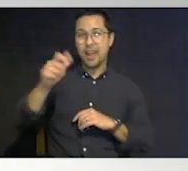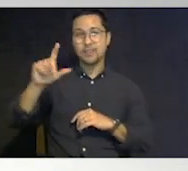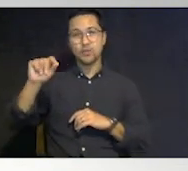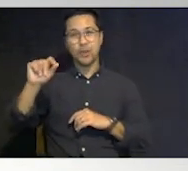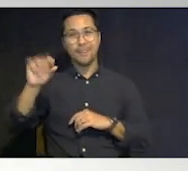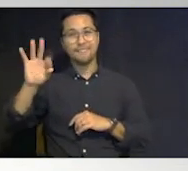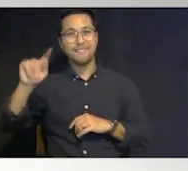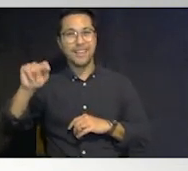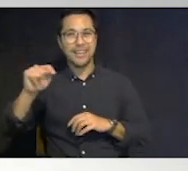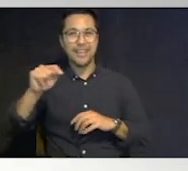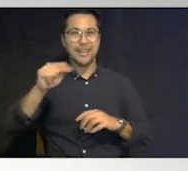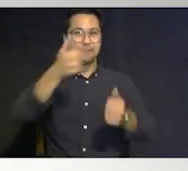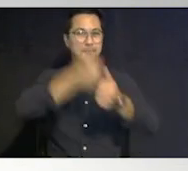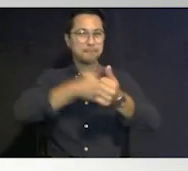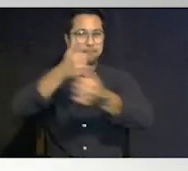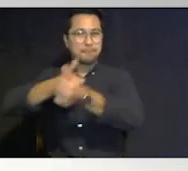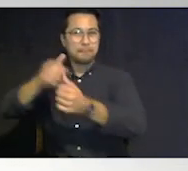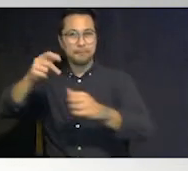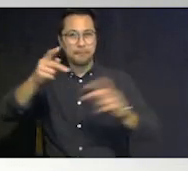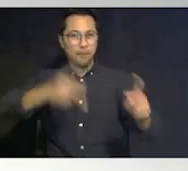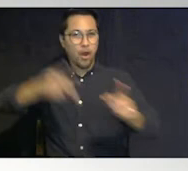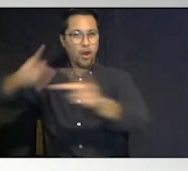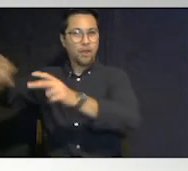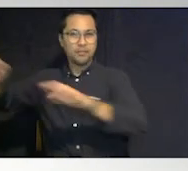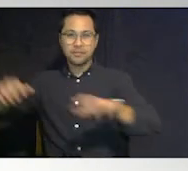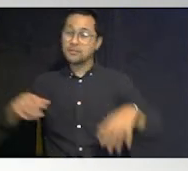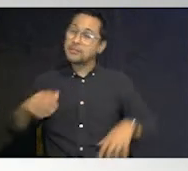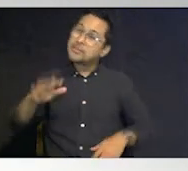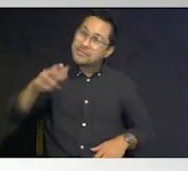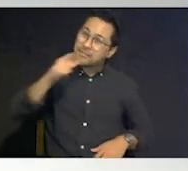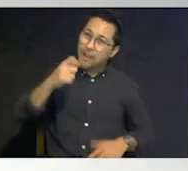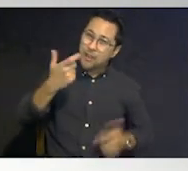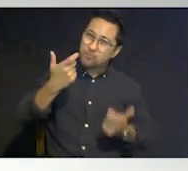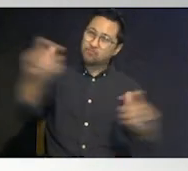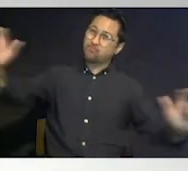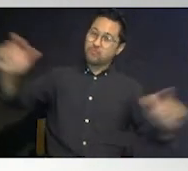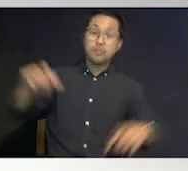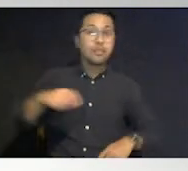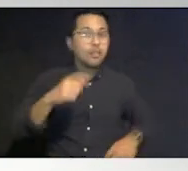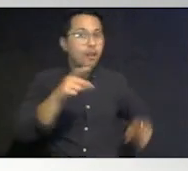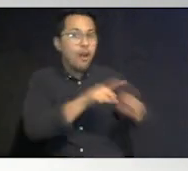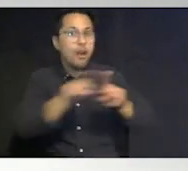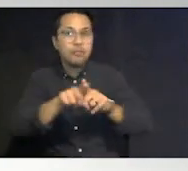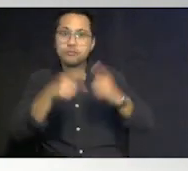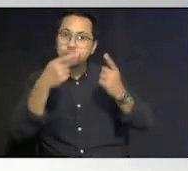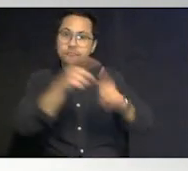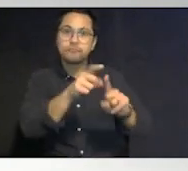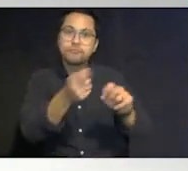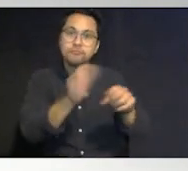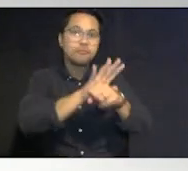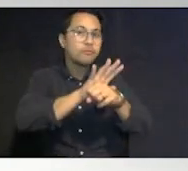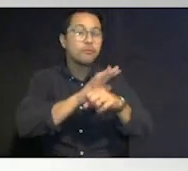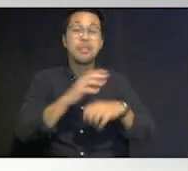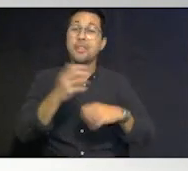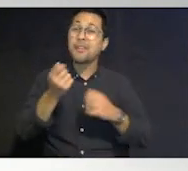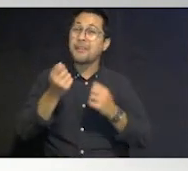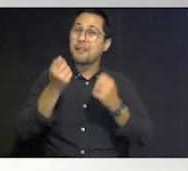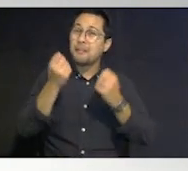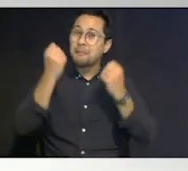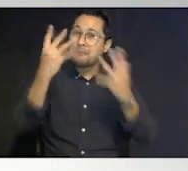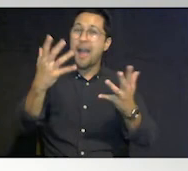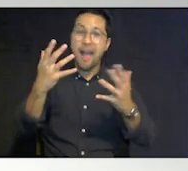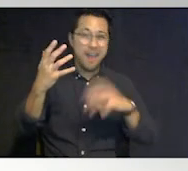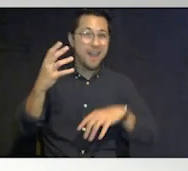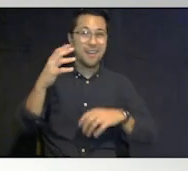if you've ever if you wanted to map that out it's not very big and then during covid there's many counties that want to make it that